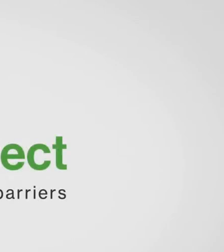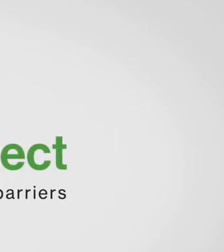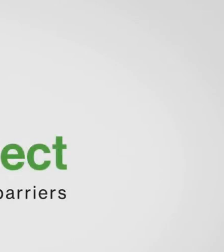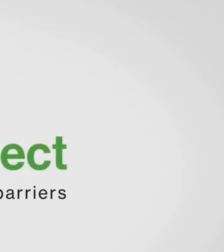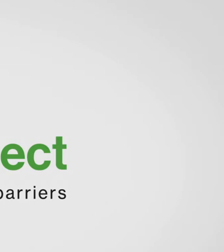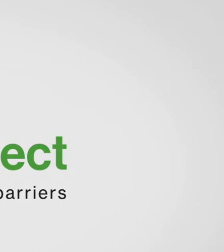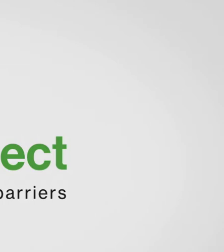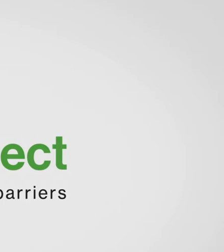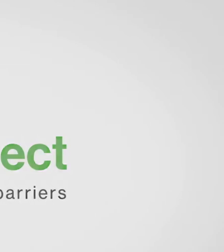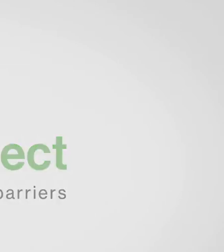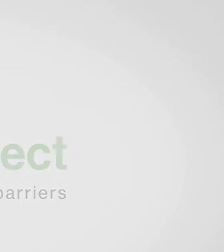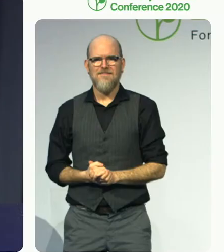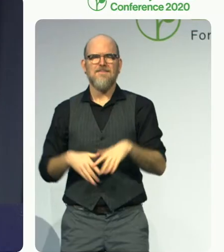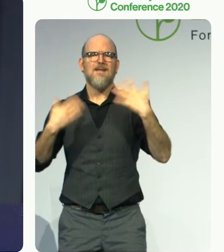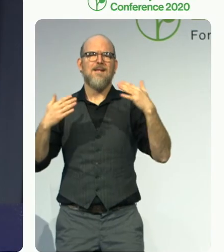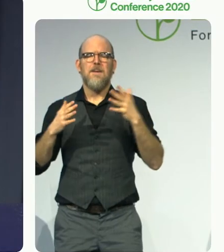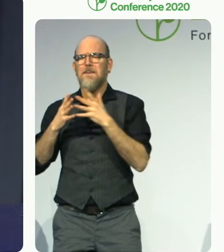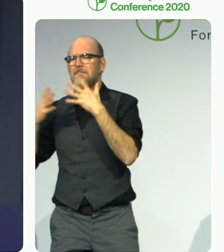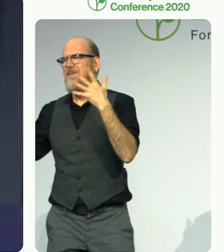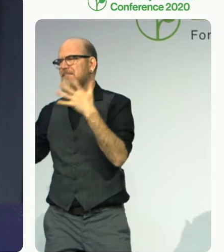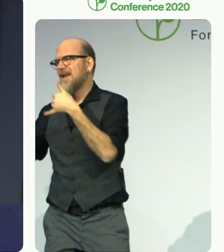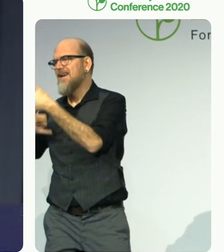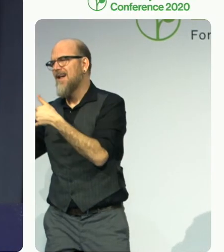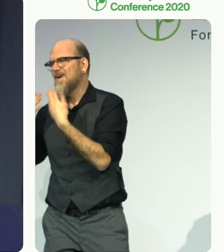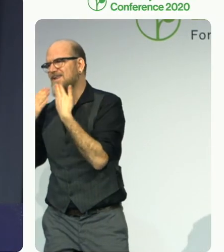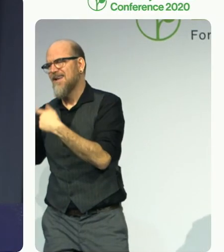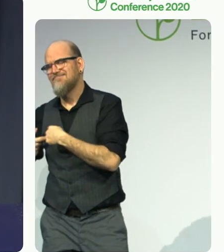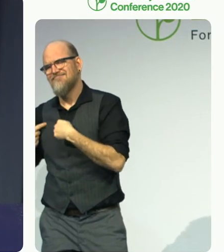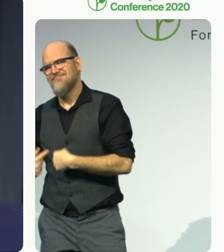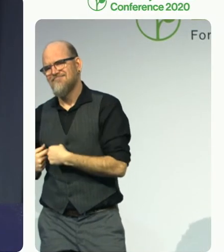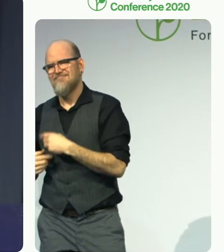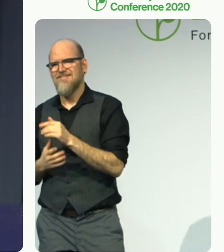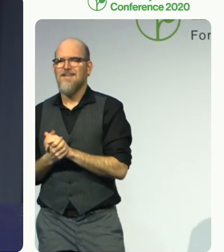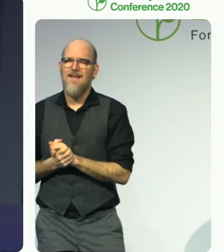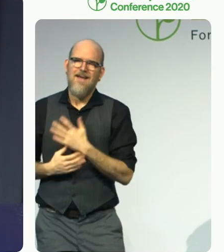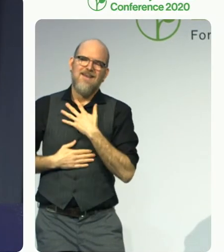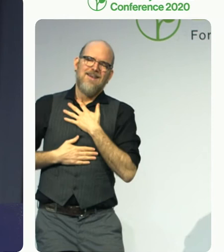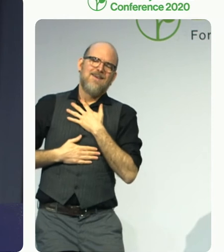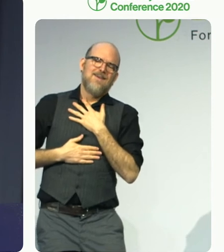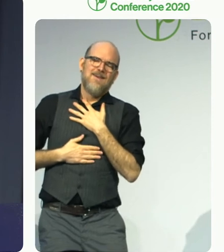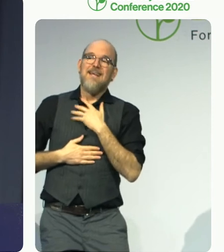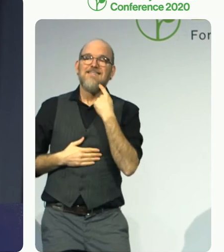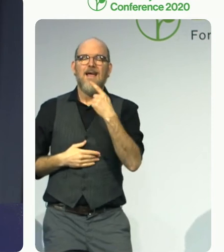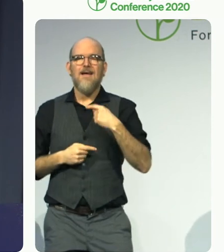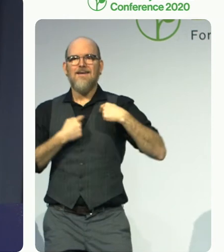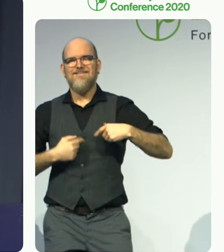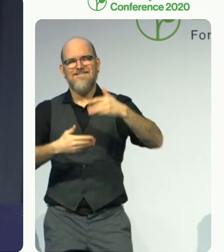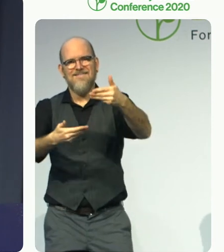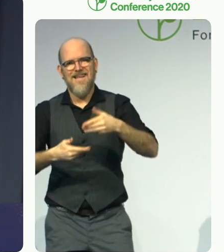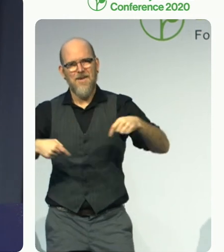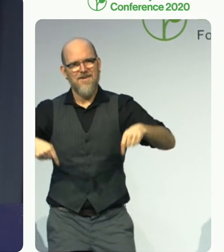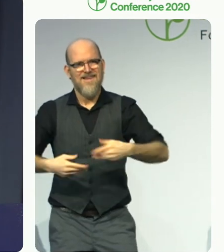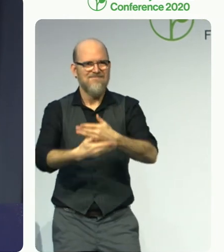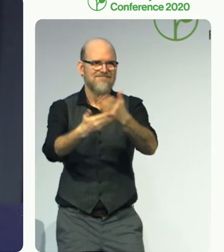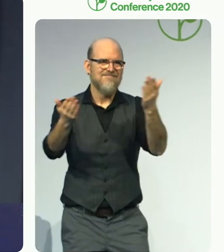Thank you so much, Caroline, for your warm welcome. And I have to tell you in front of,